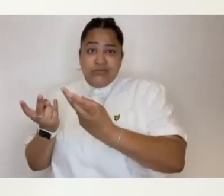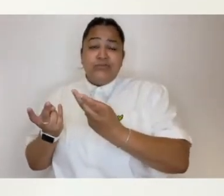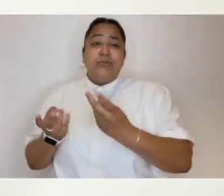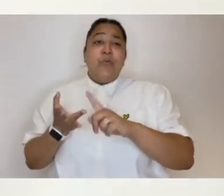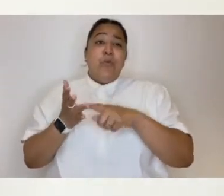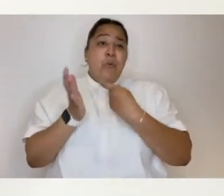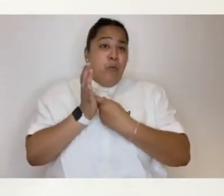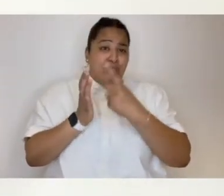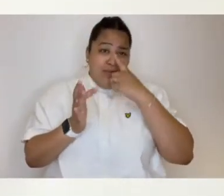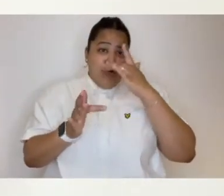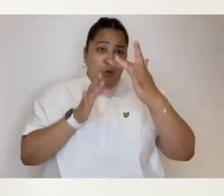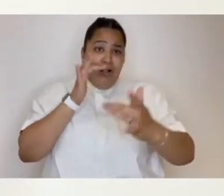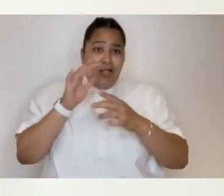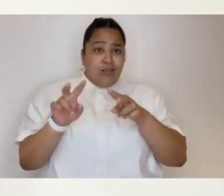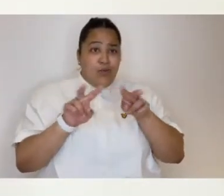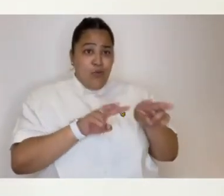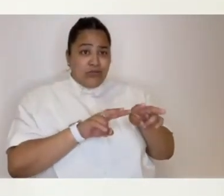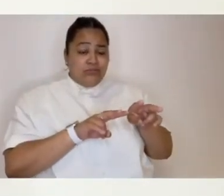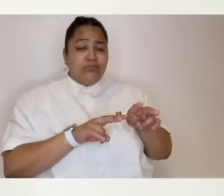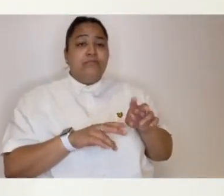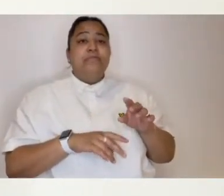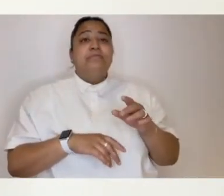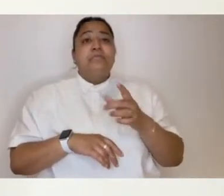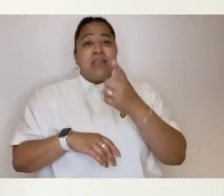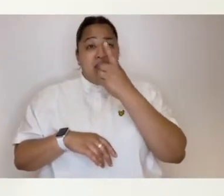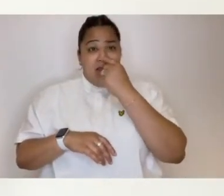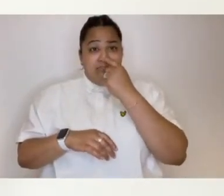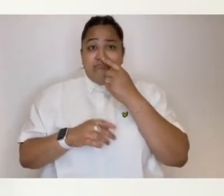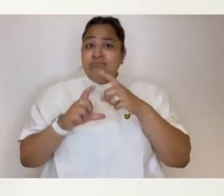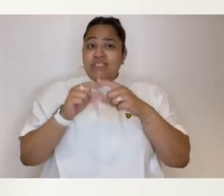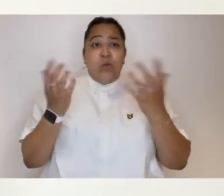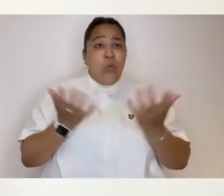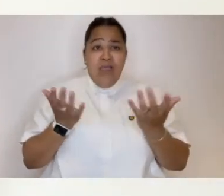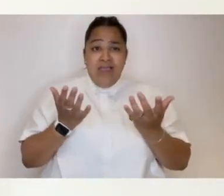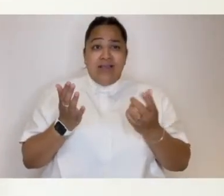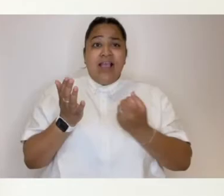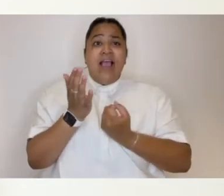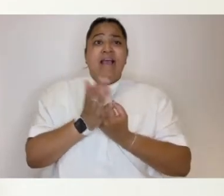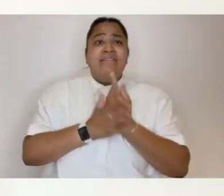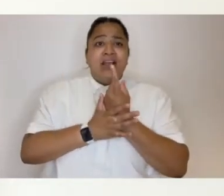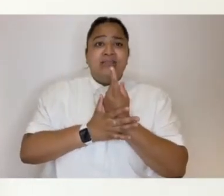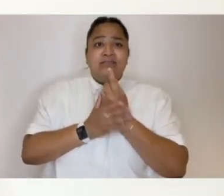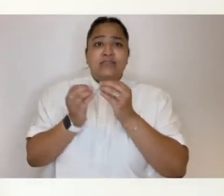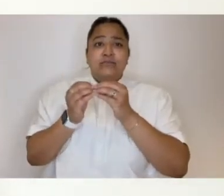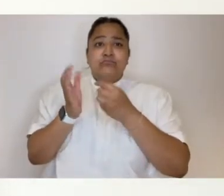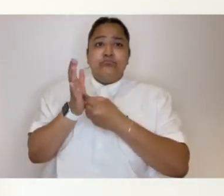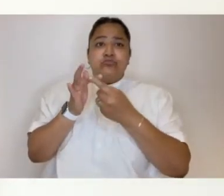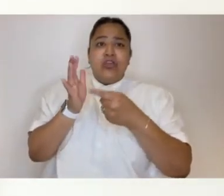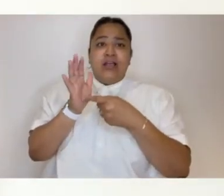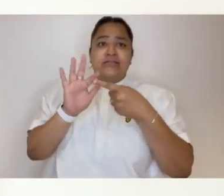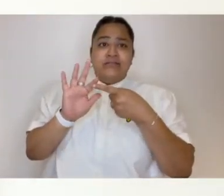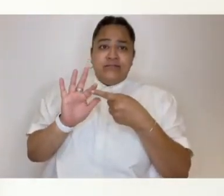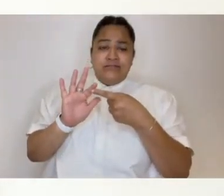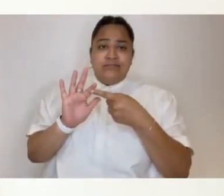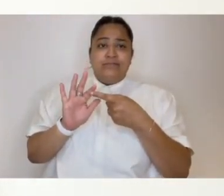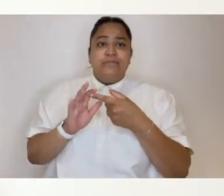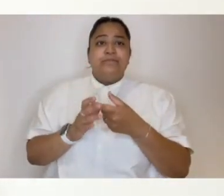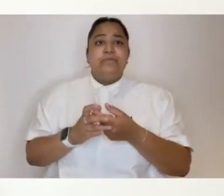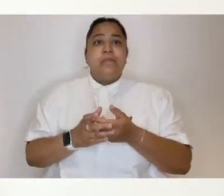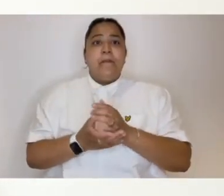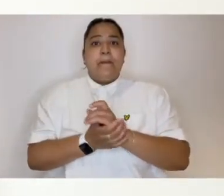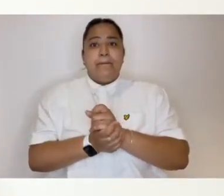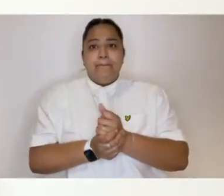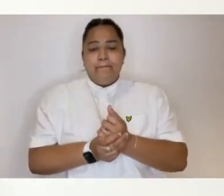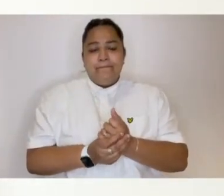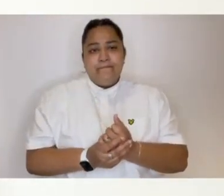join us online. The event is free and it will also be streamed online and tickets will be